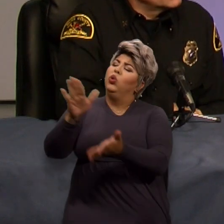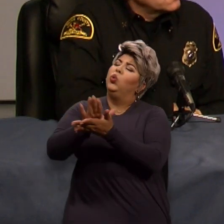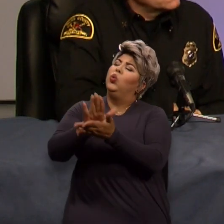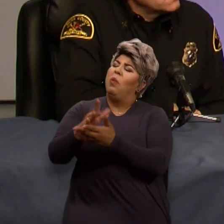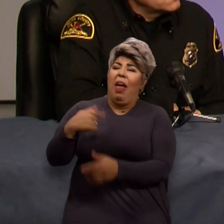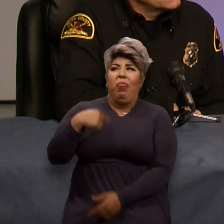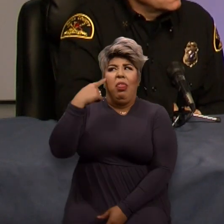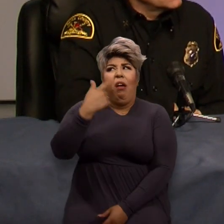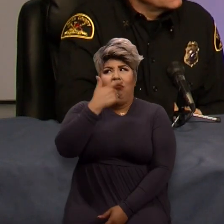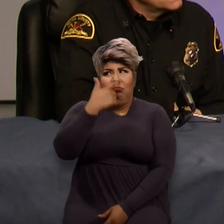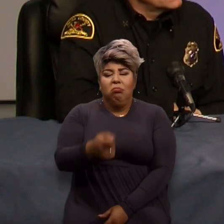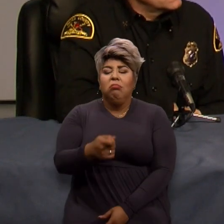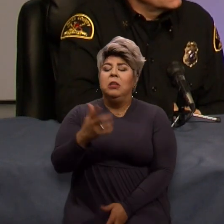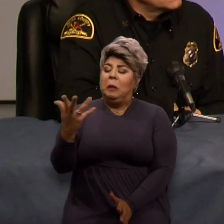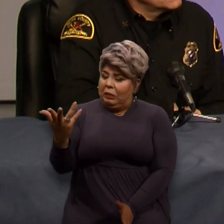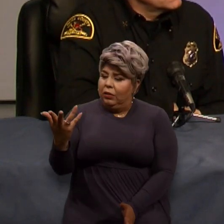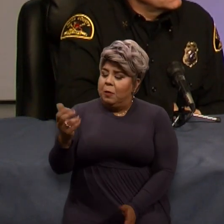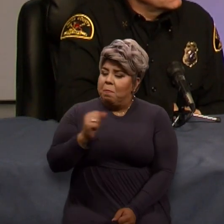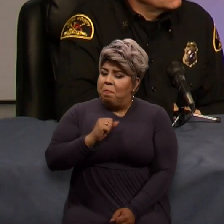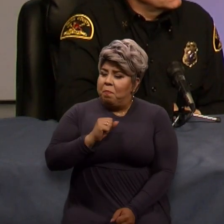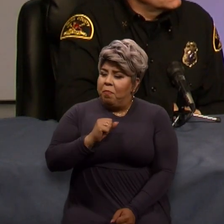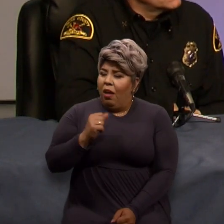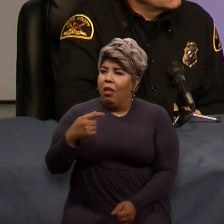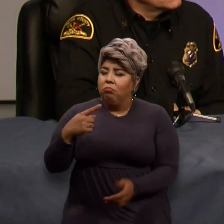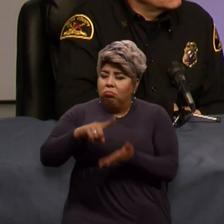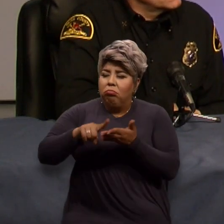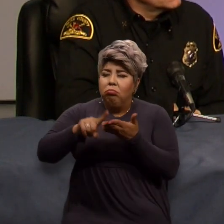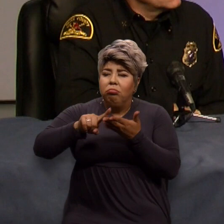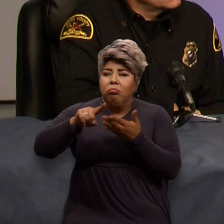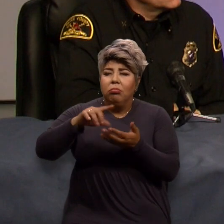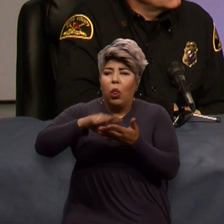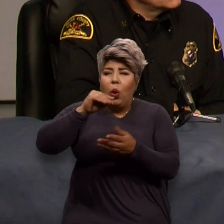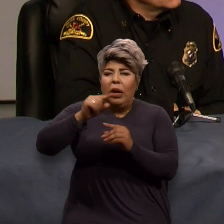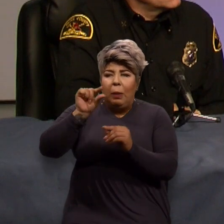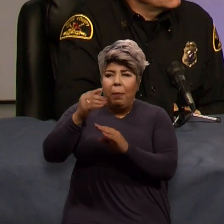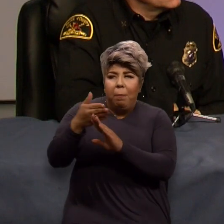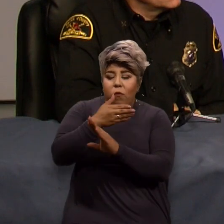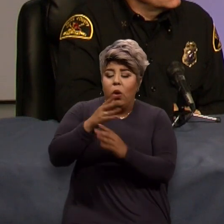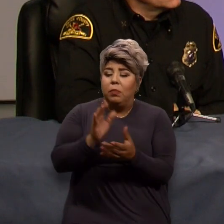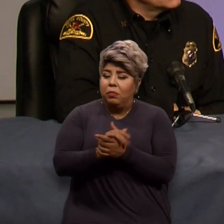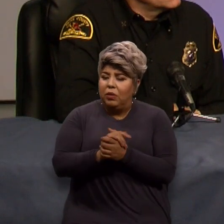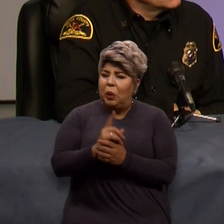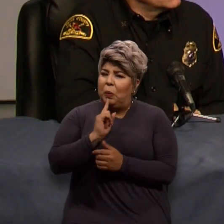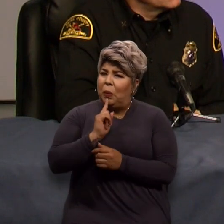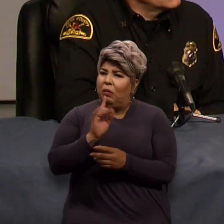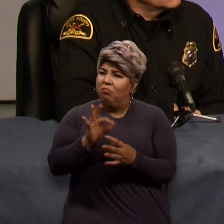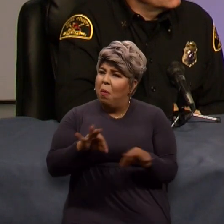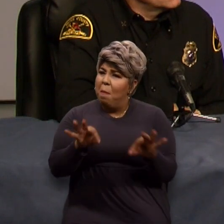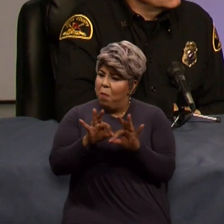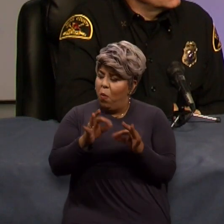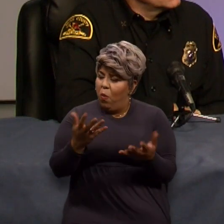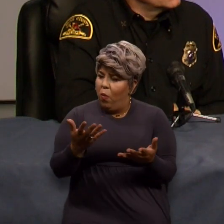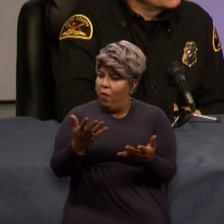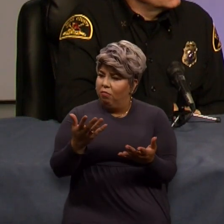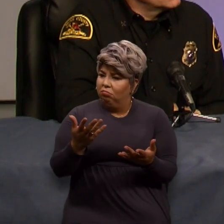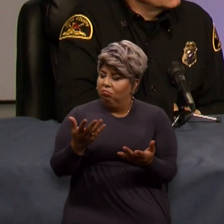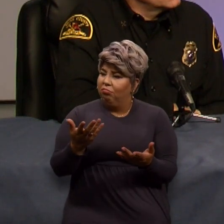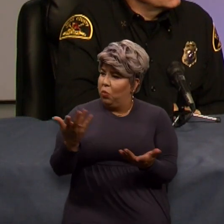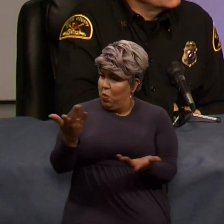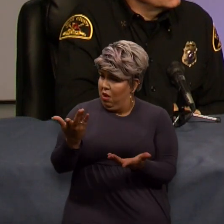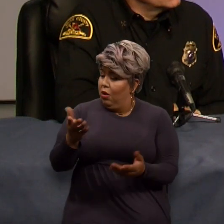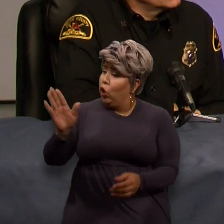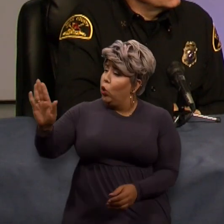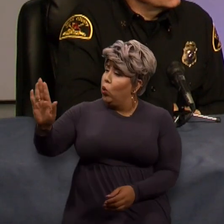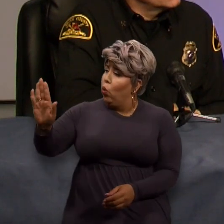I thought this was interesting that finding out a little bit about this beforehand about how important it is for for just your children